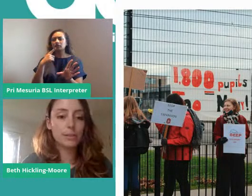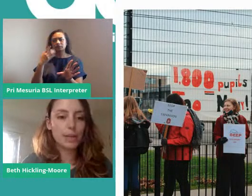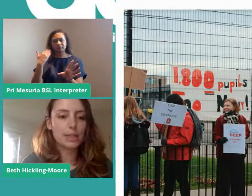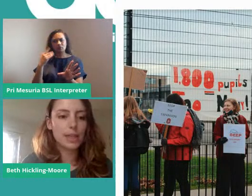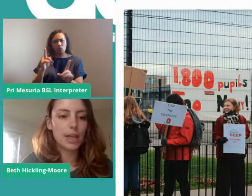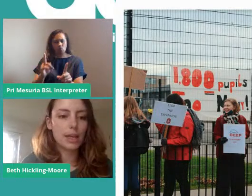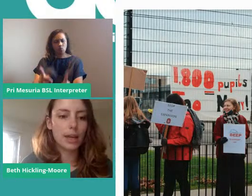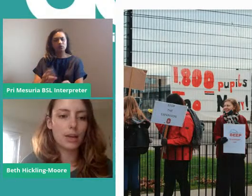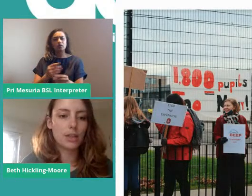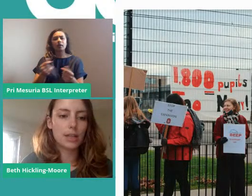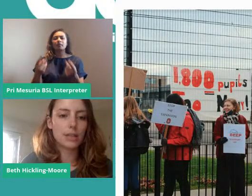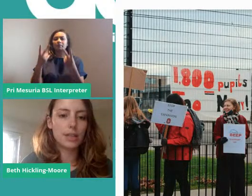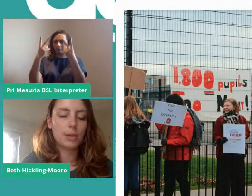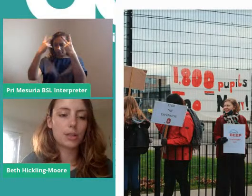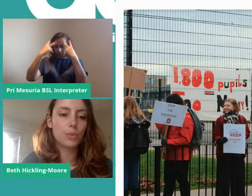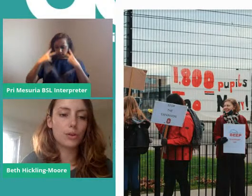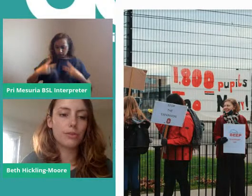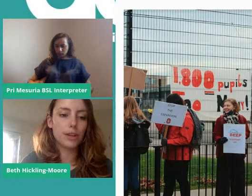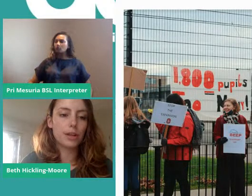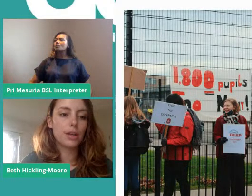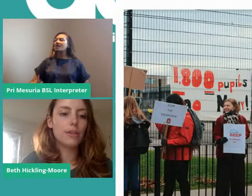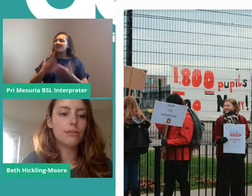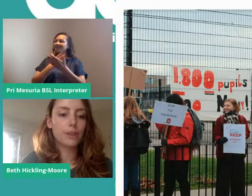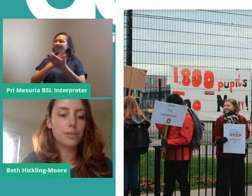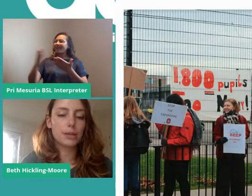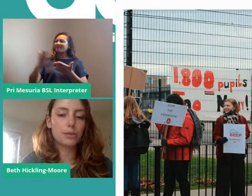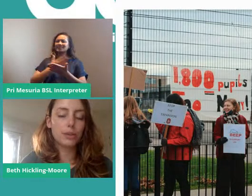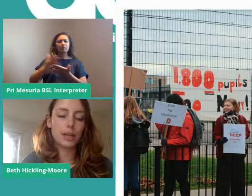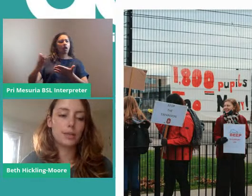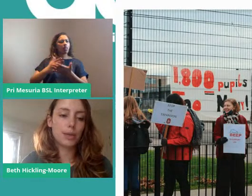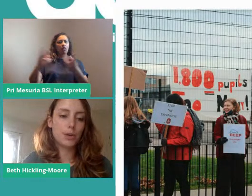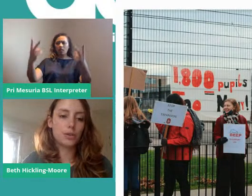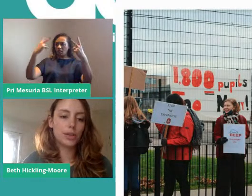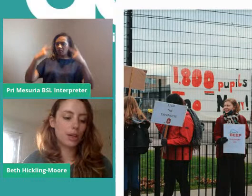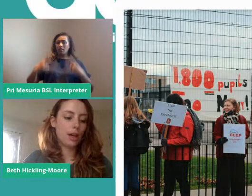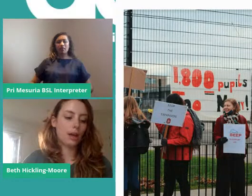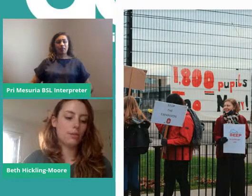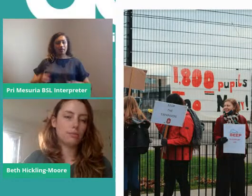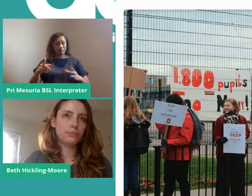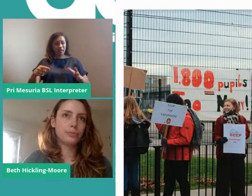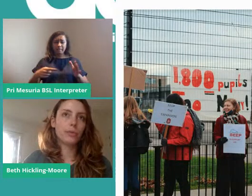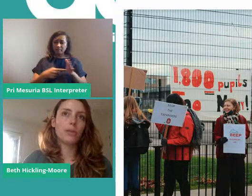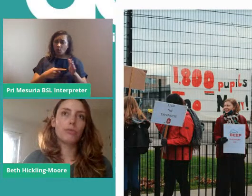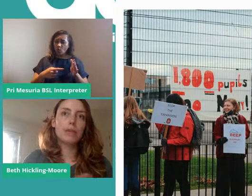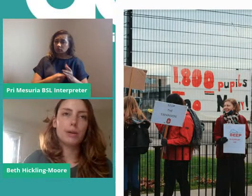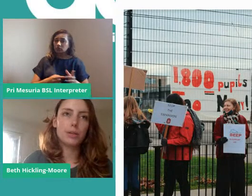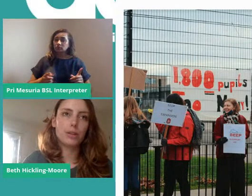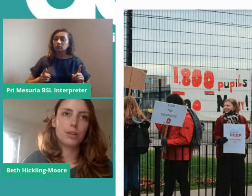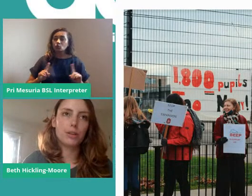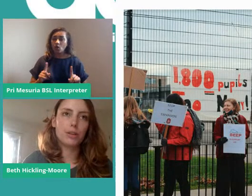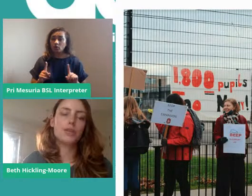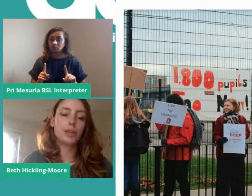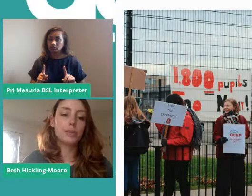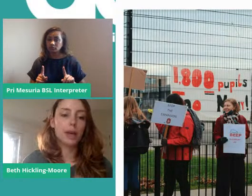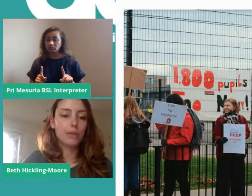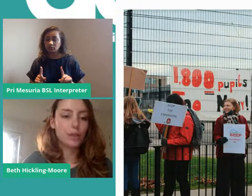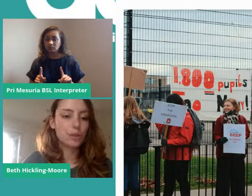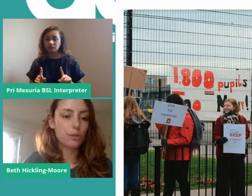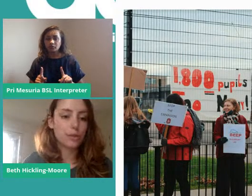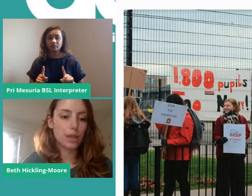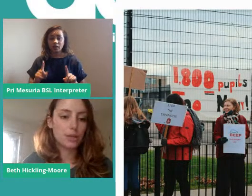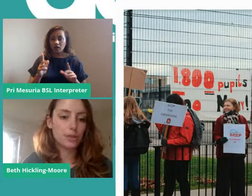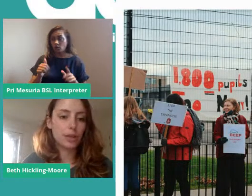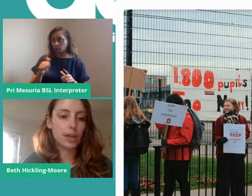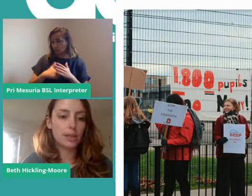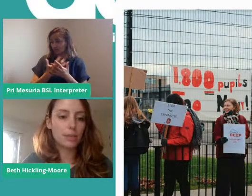visibility and identity because one of the fundamental things beyond rebuilding those relationships,